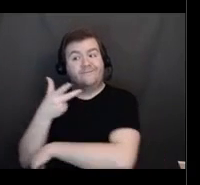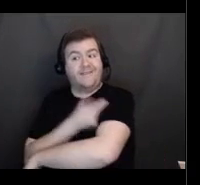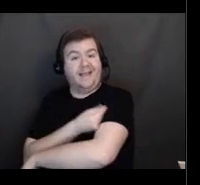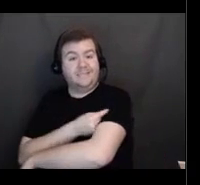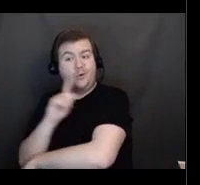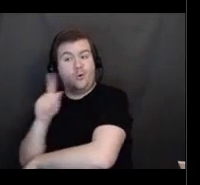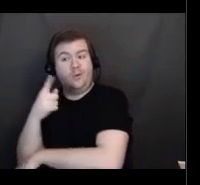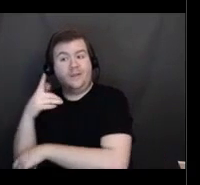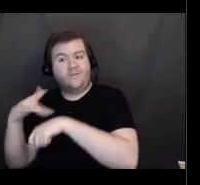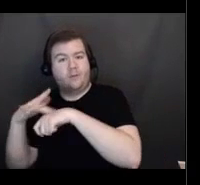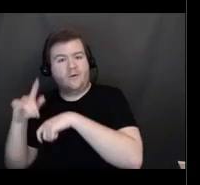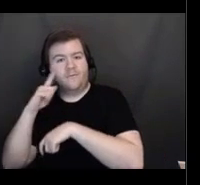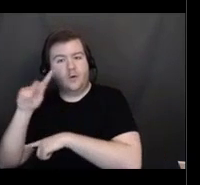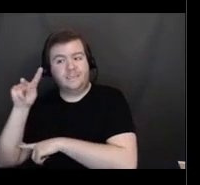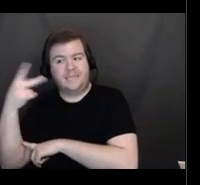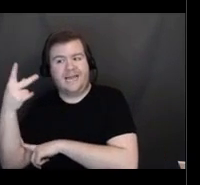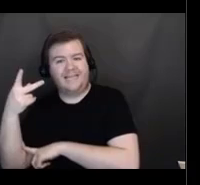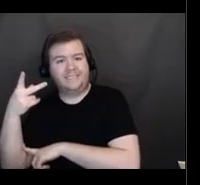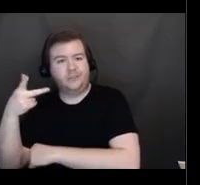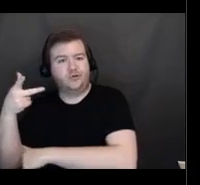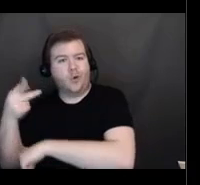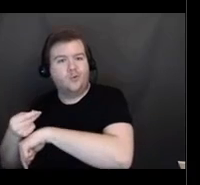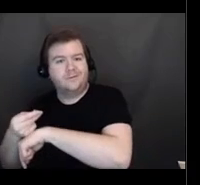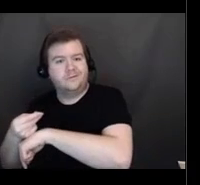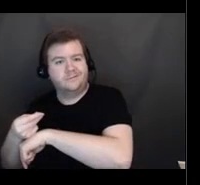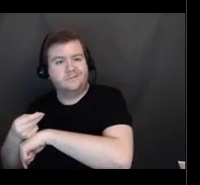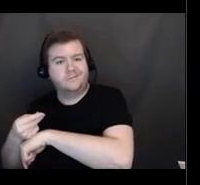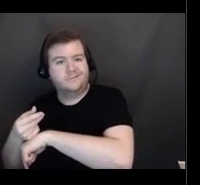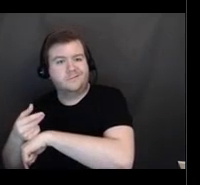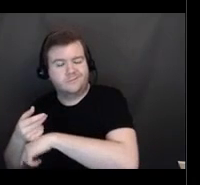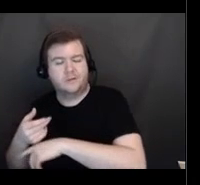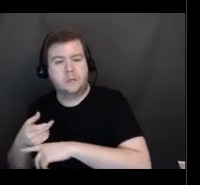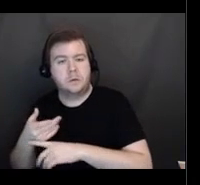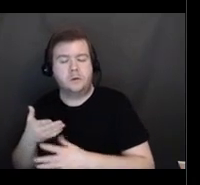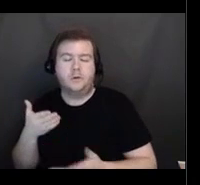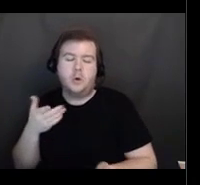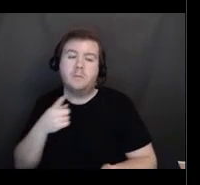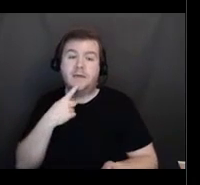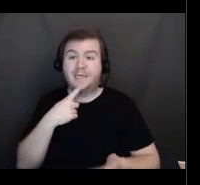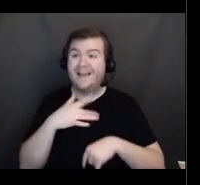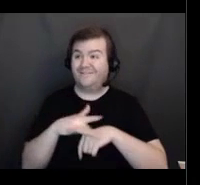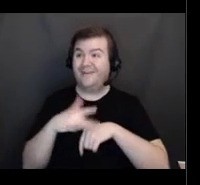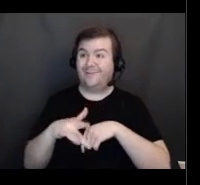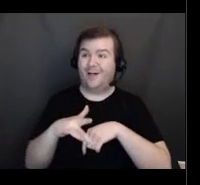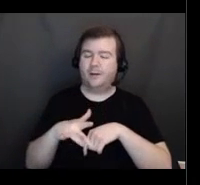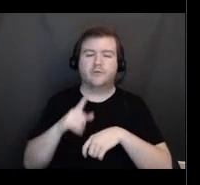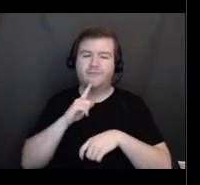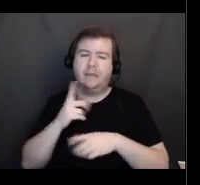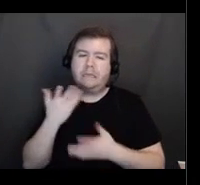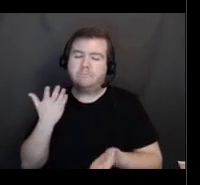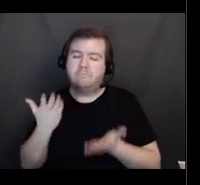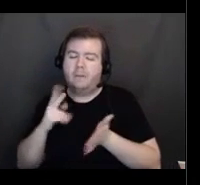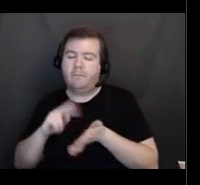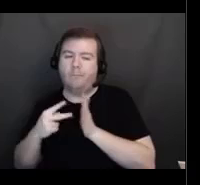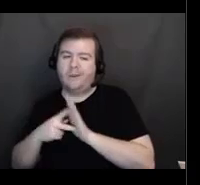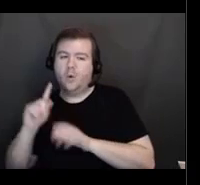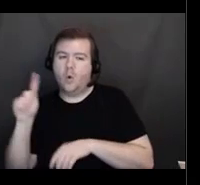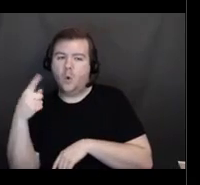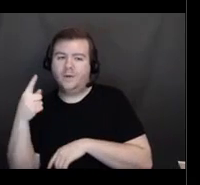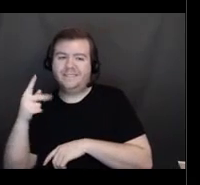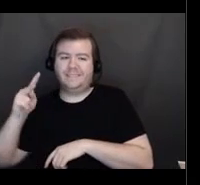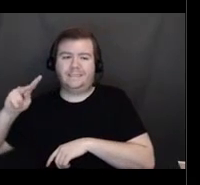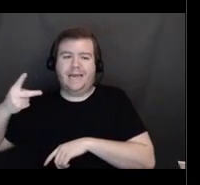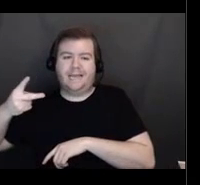And so it might show that it's available, but it might only be really available to second dose folks. So it is, it is a complicated,